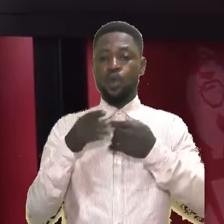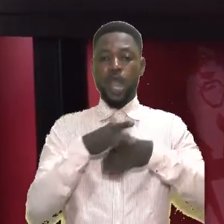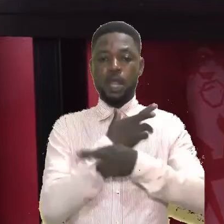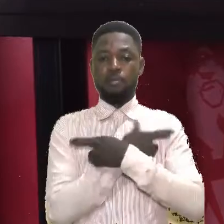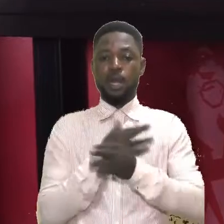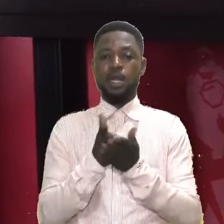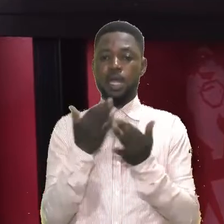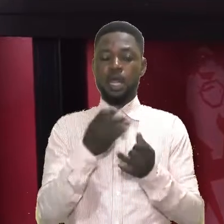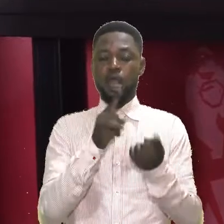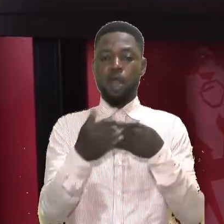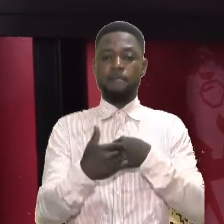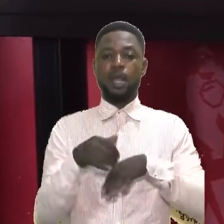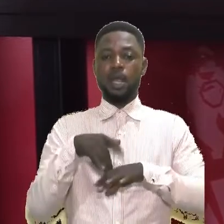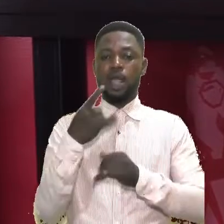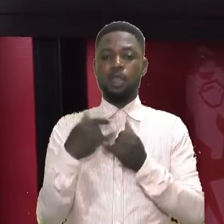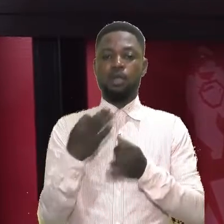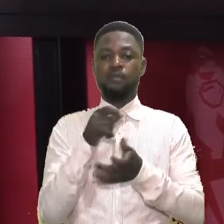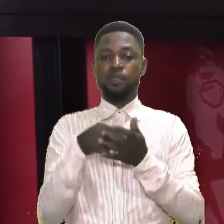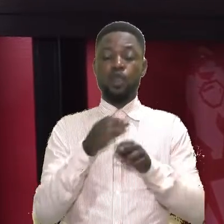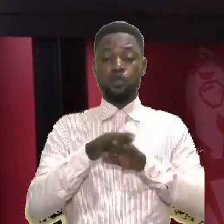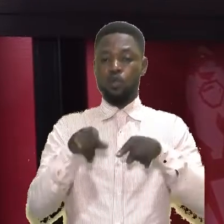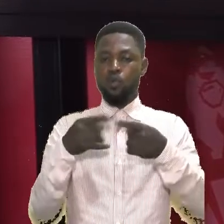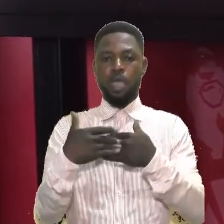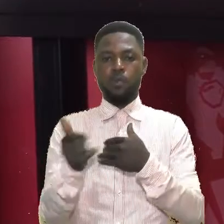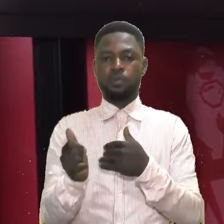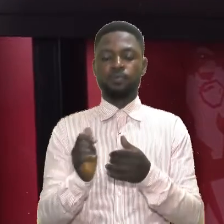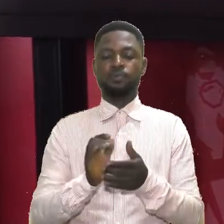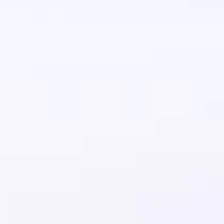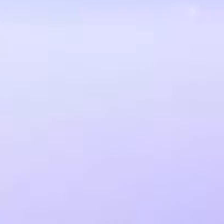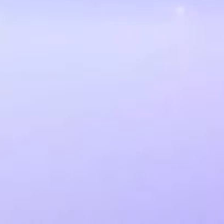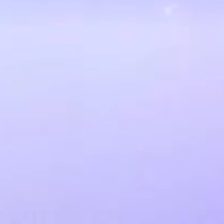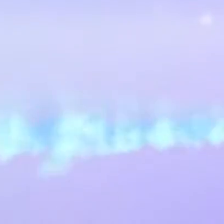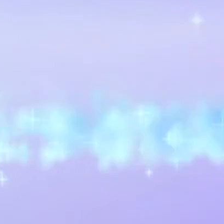We'll go on a break right now, and we'll be back at the end of this. Don't go anywhere.